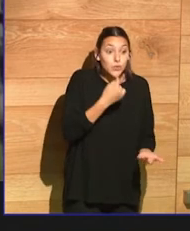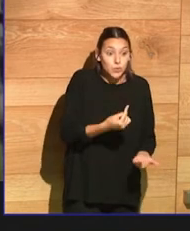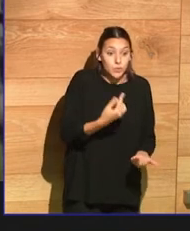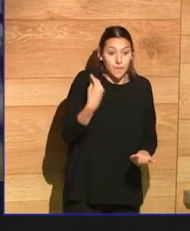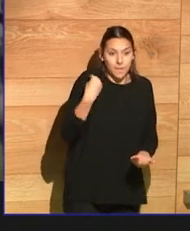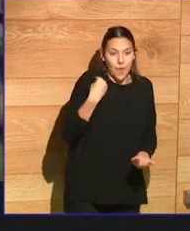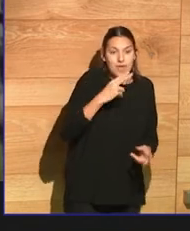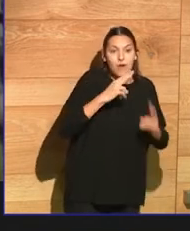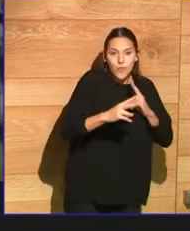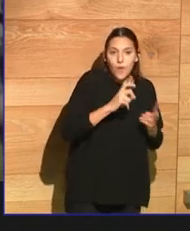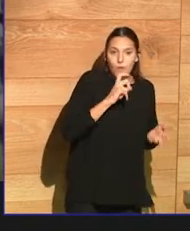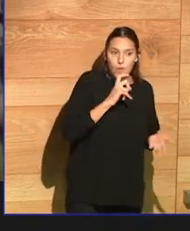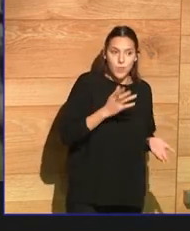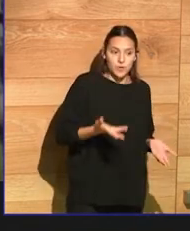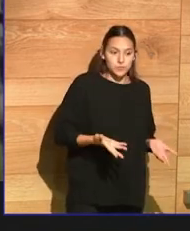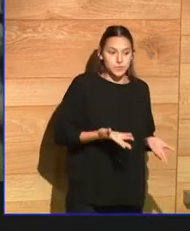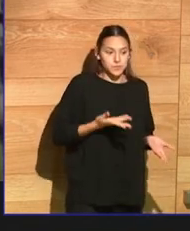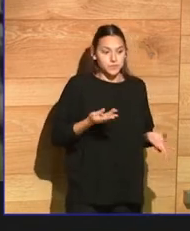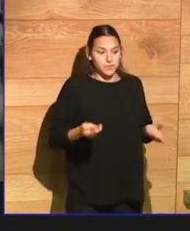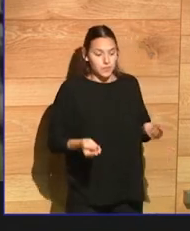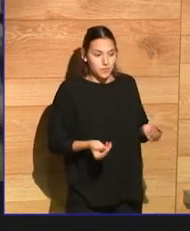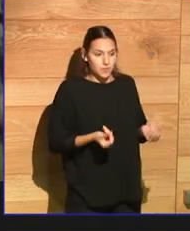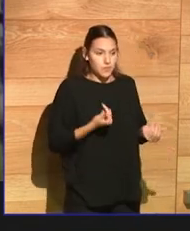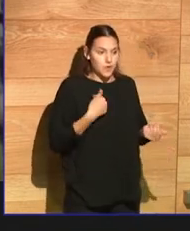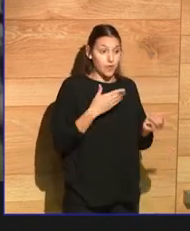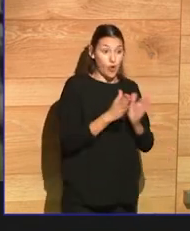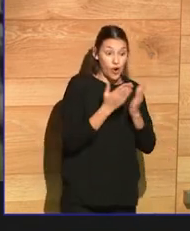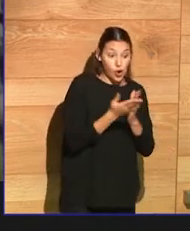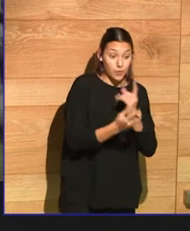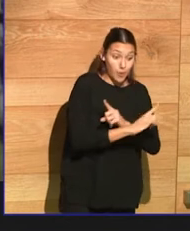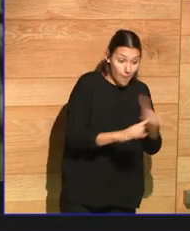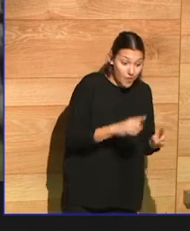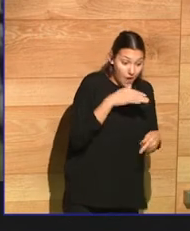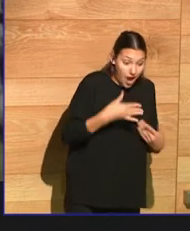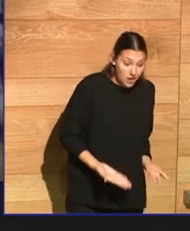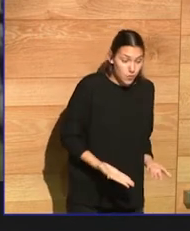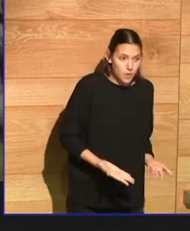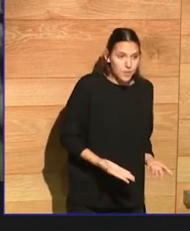getting your books banned now is just a just a pain, just a difficulty.